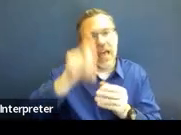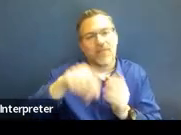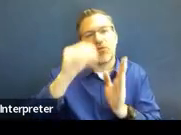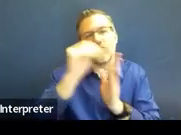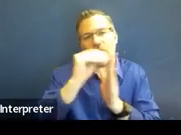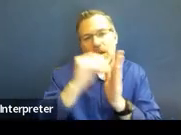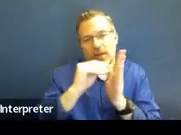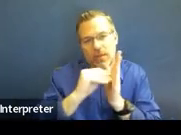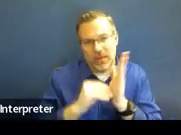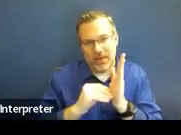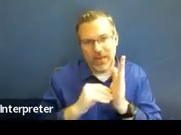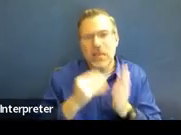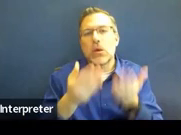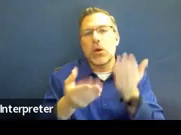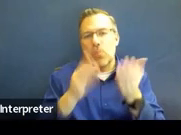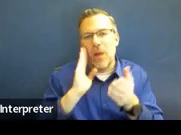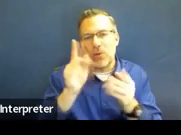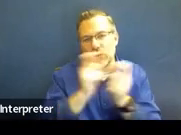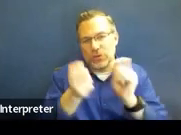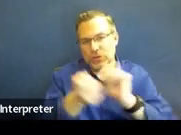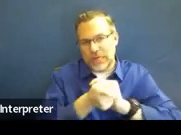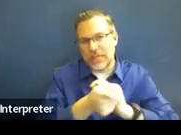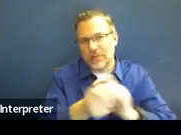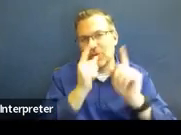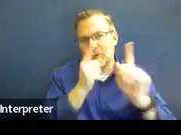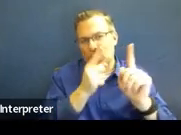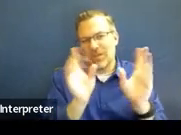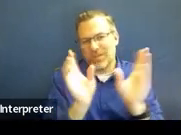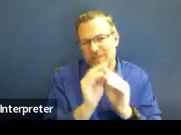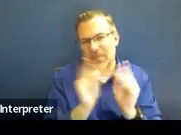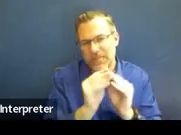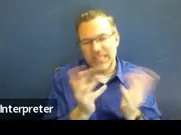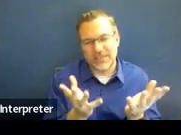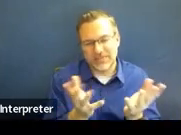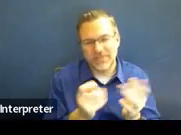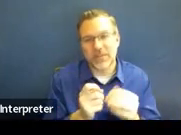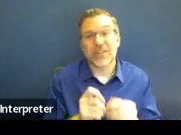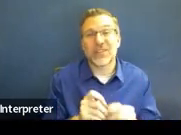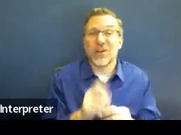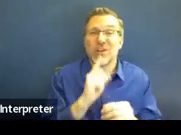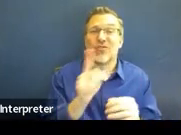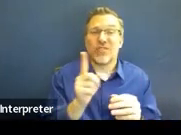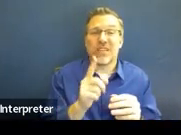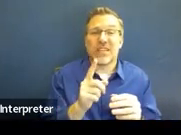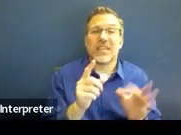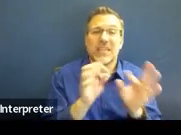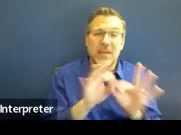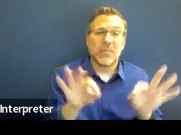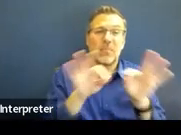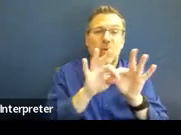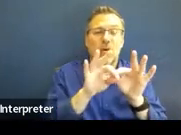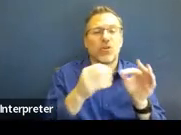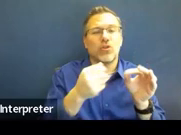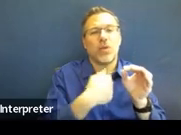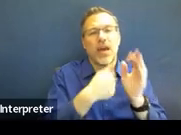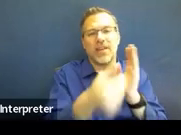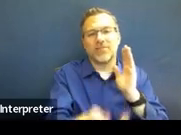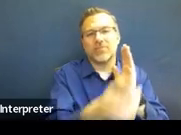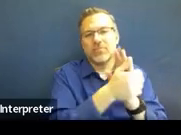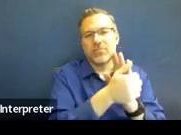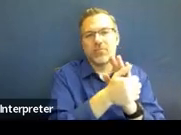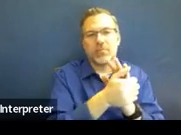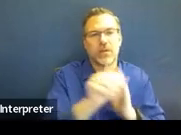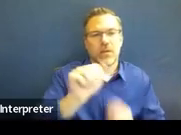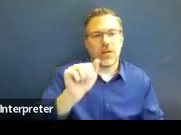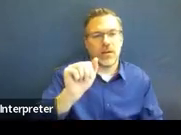the outcome of the meeting. So that's why you really would need to do an amendment of the IEP and complete a